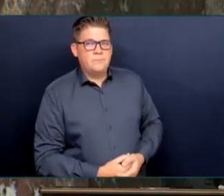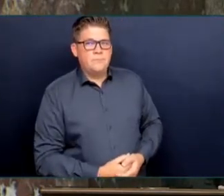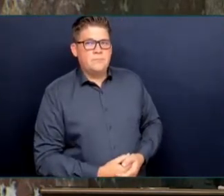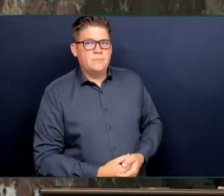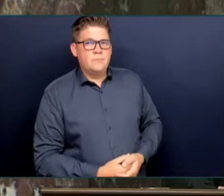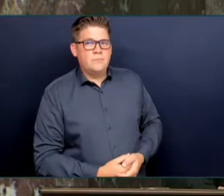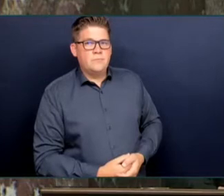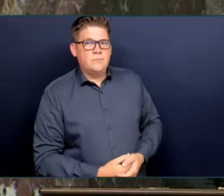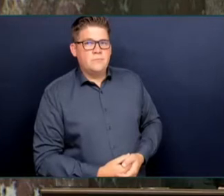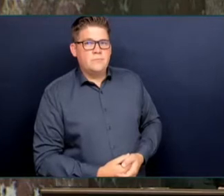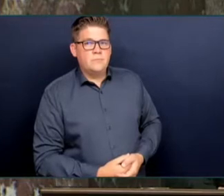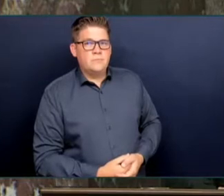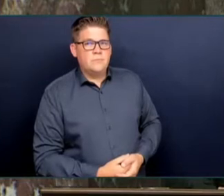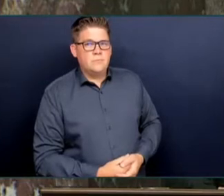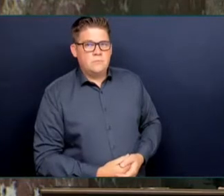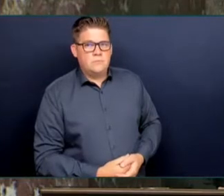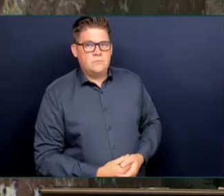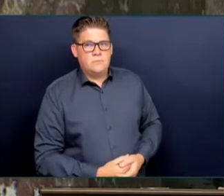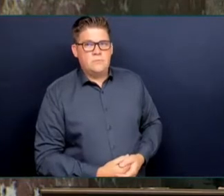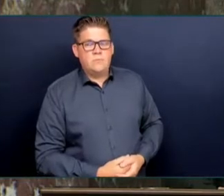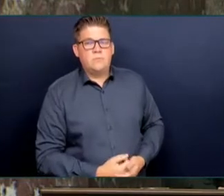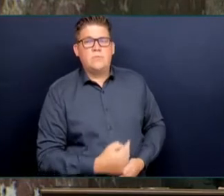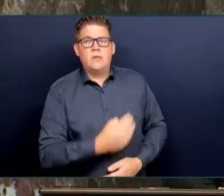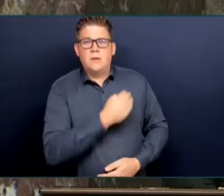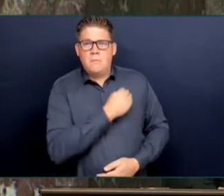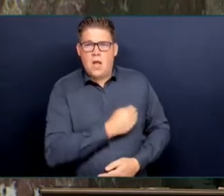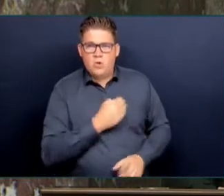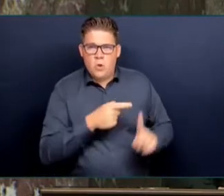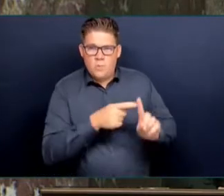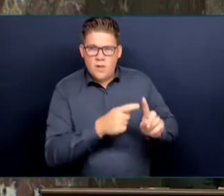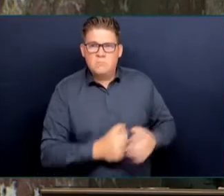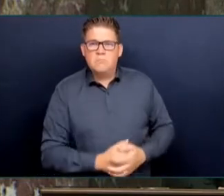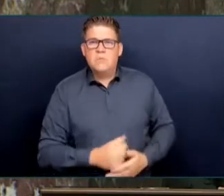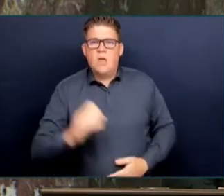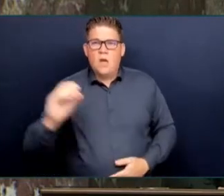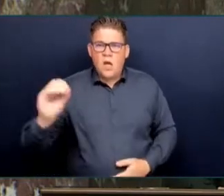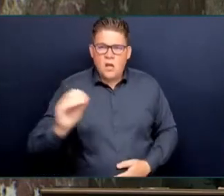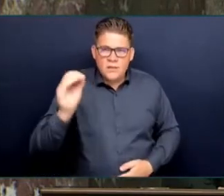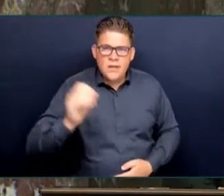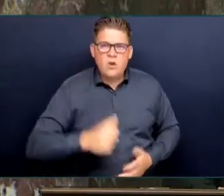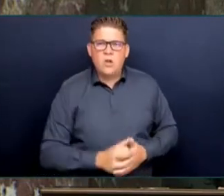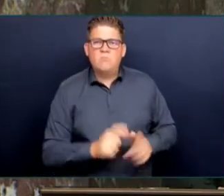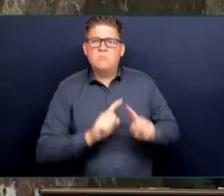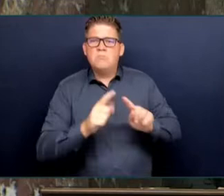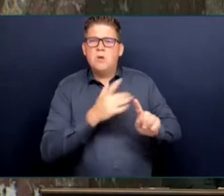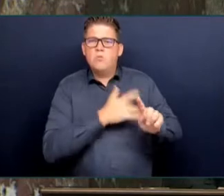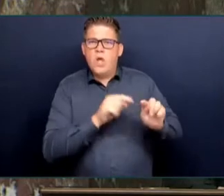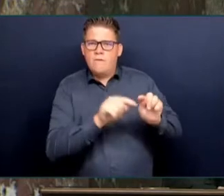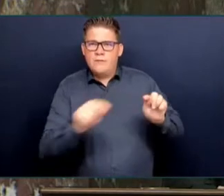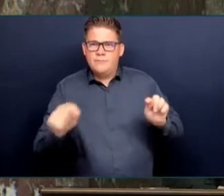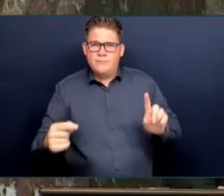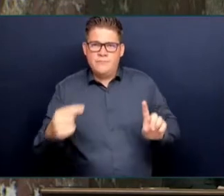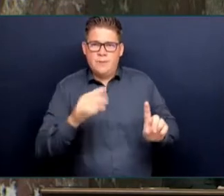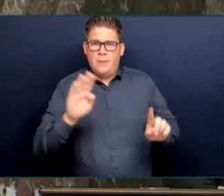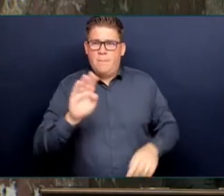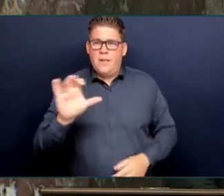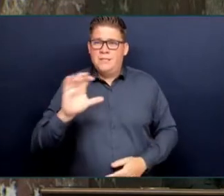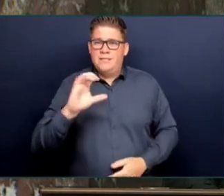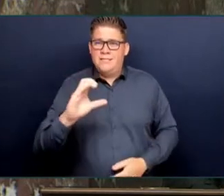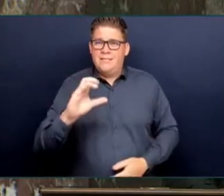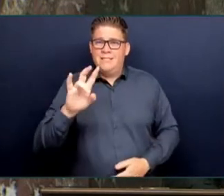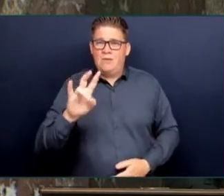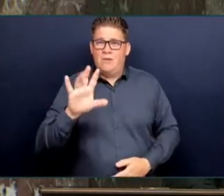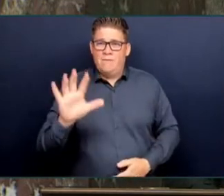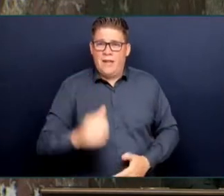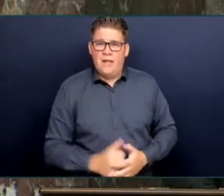who said that the consequences of Bill C-75 and later charter cases like Zora were not intended. Mr. Speaker, they